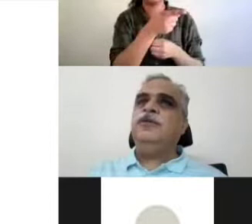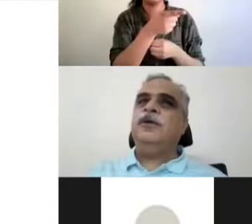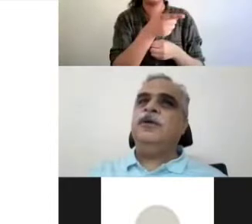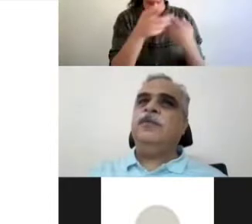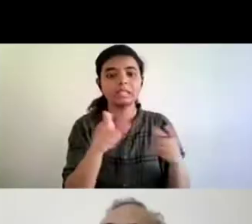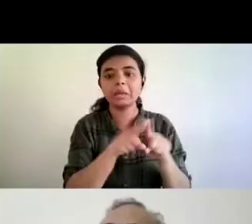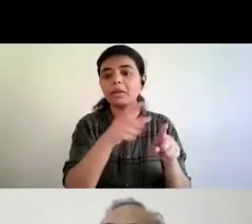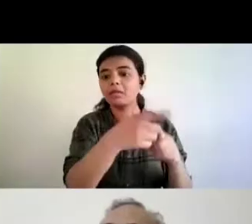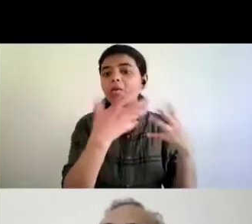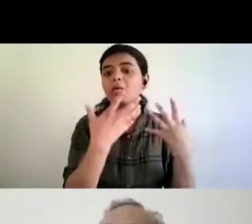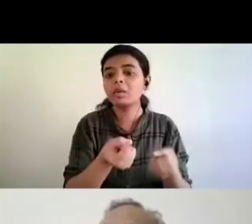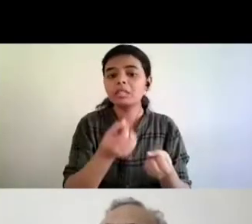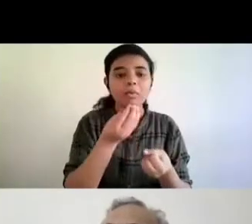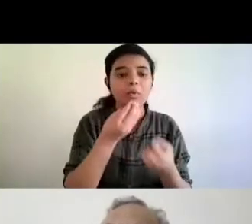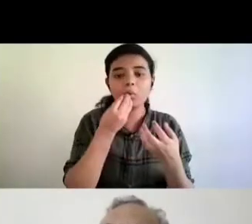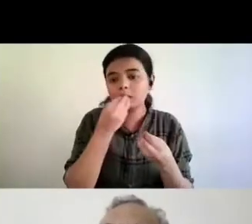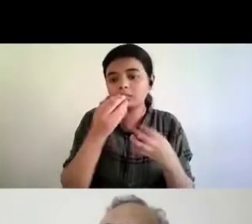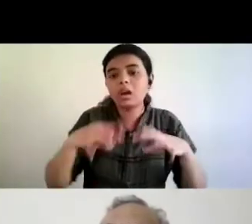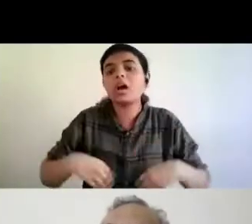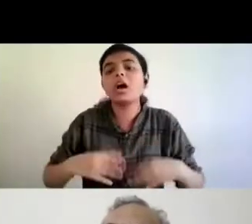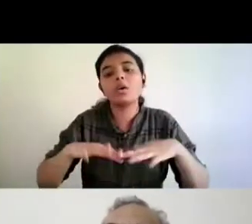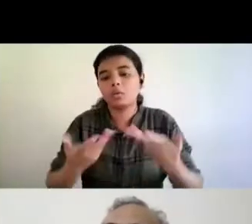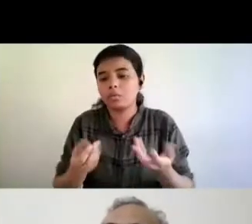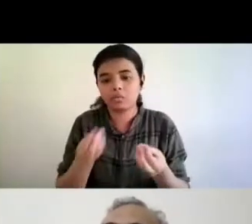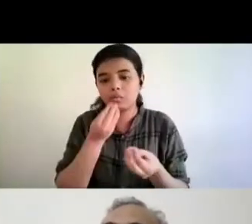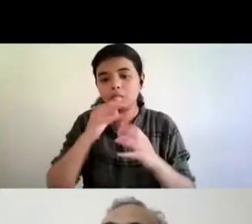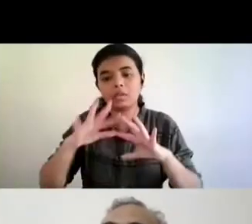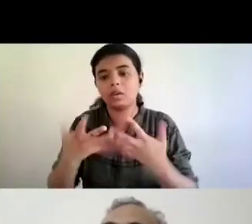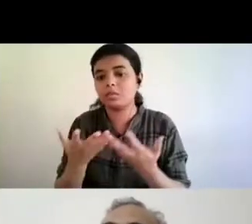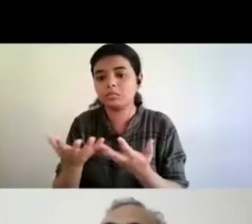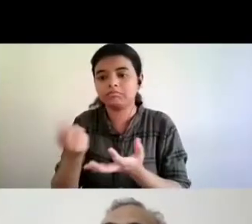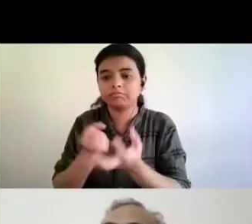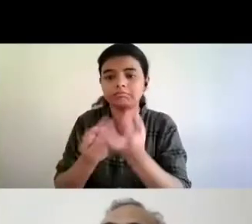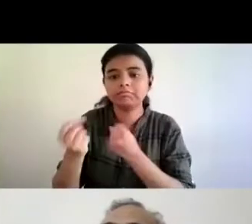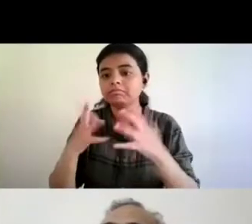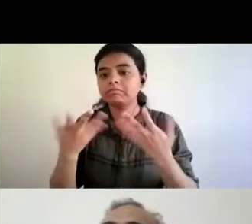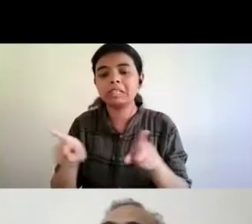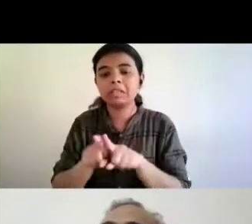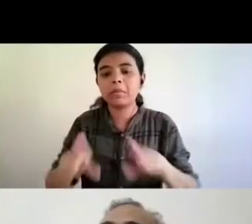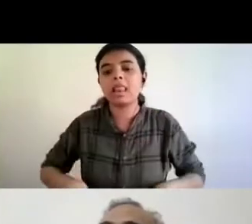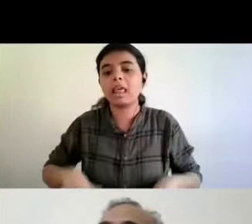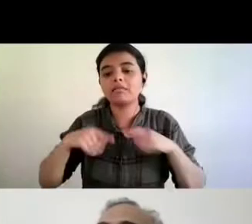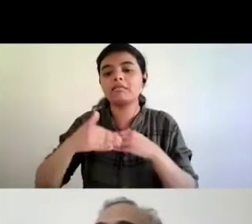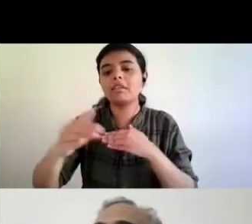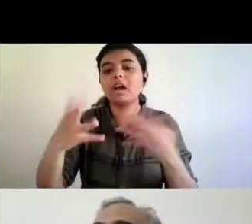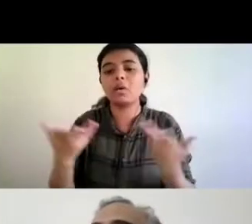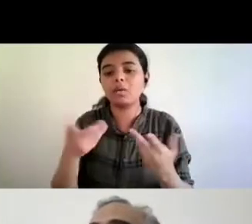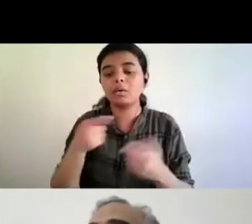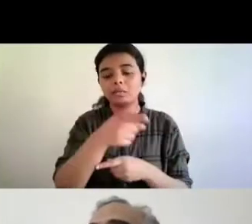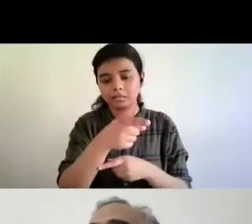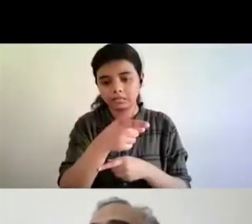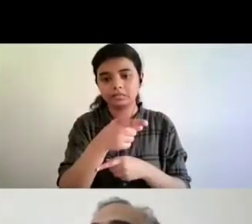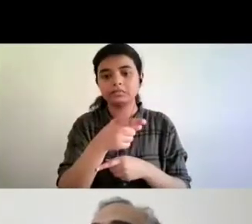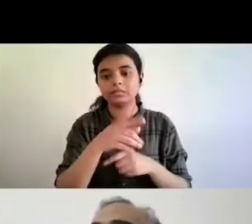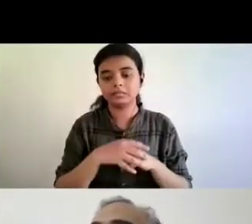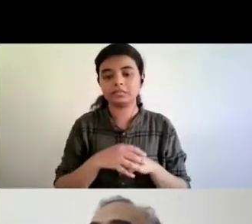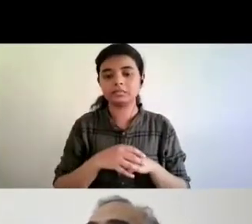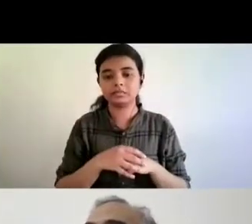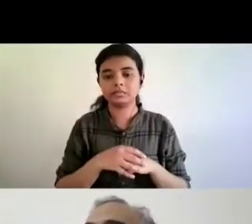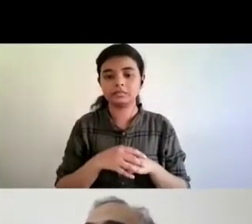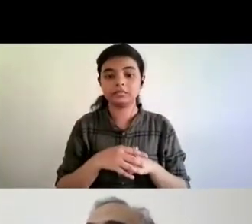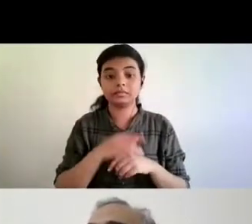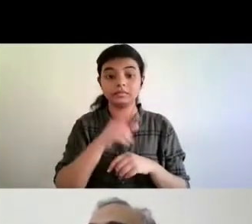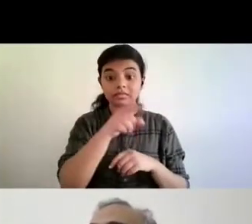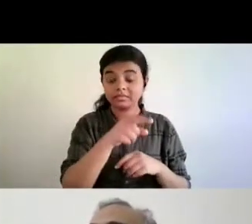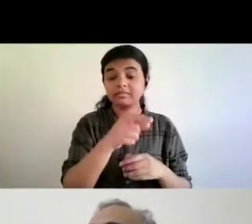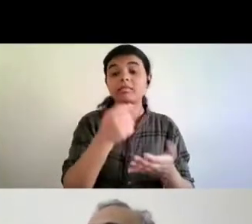they need to earn their bread and butter just through their own intellectual property rights and the protection of